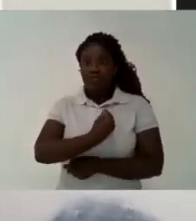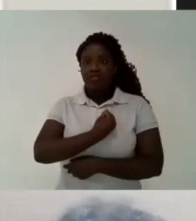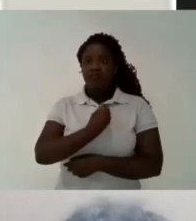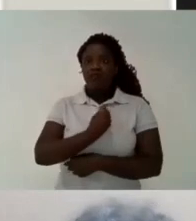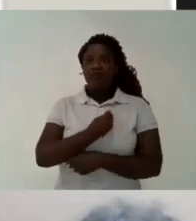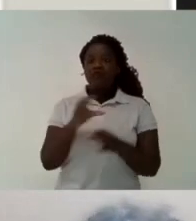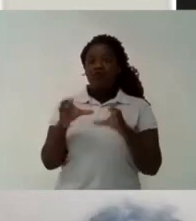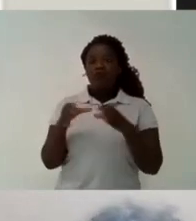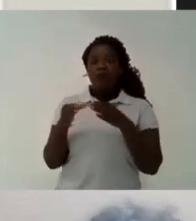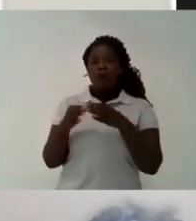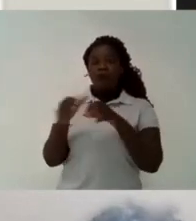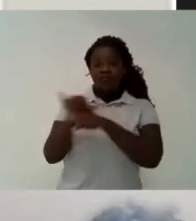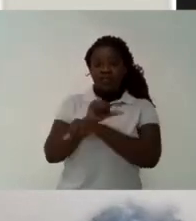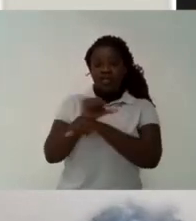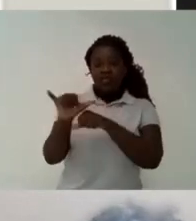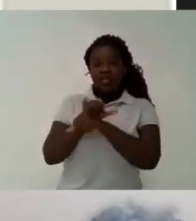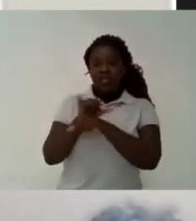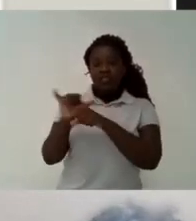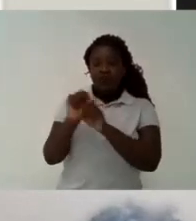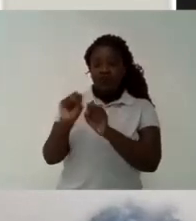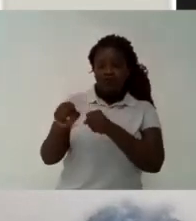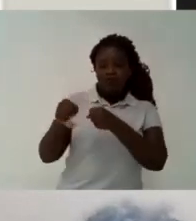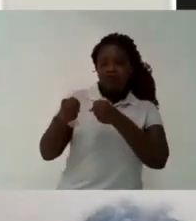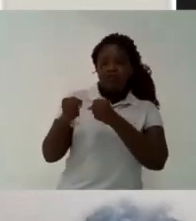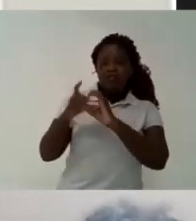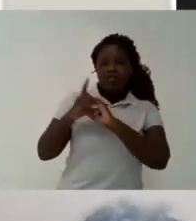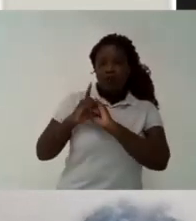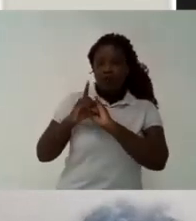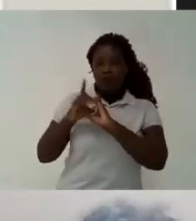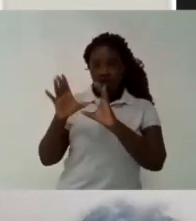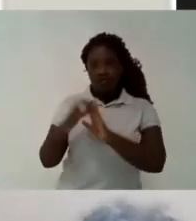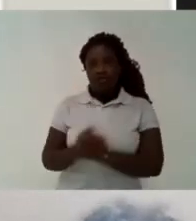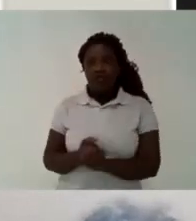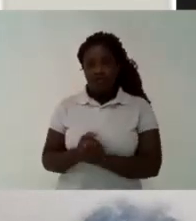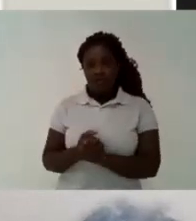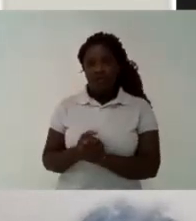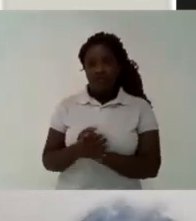They were fighting for the impeachment of Fernando color